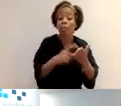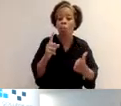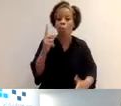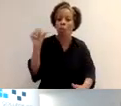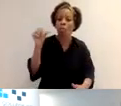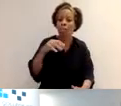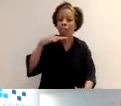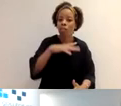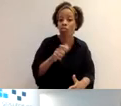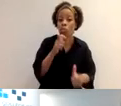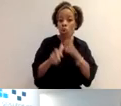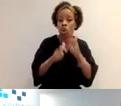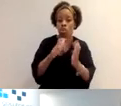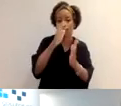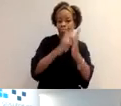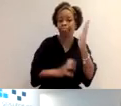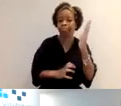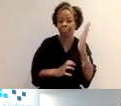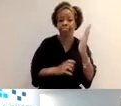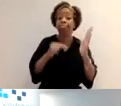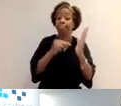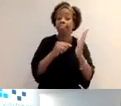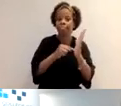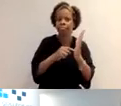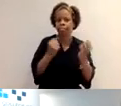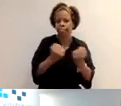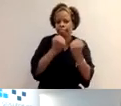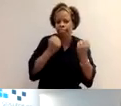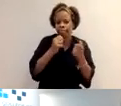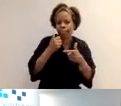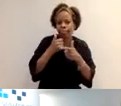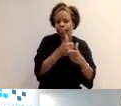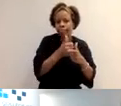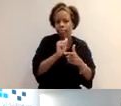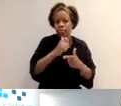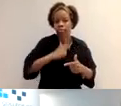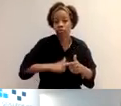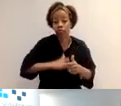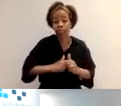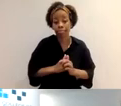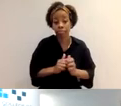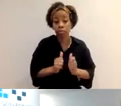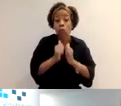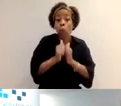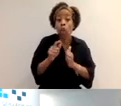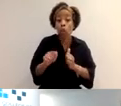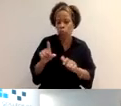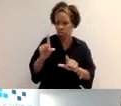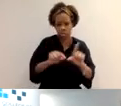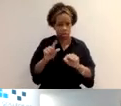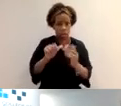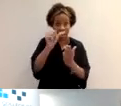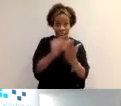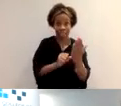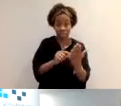profile. And what I mentioned before is have a look at your dated list. Pick four to six examples I would recommend